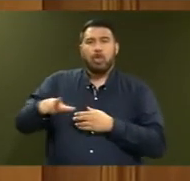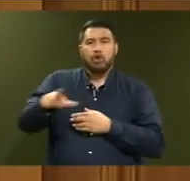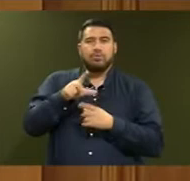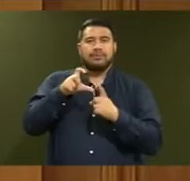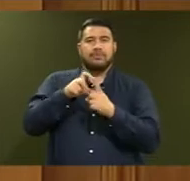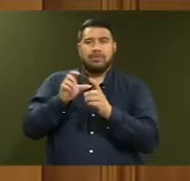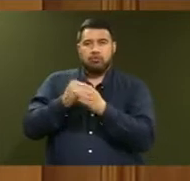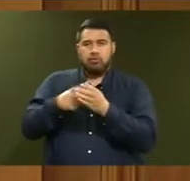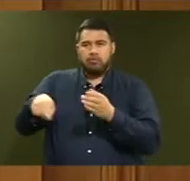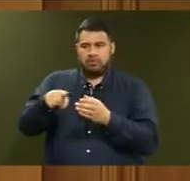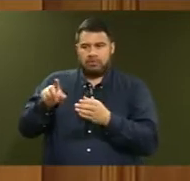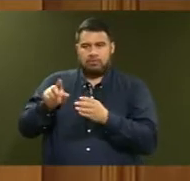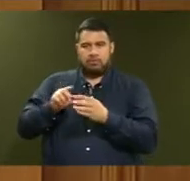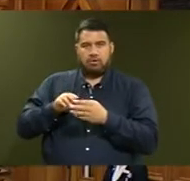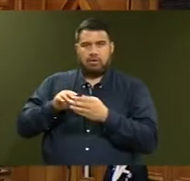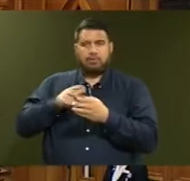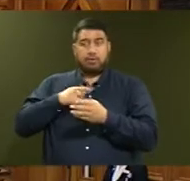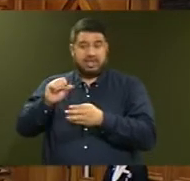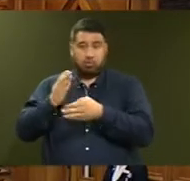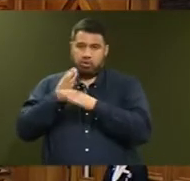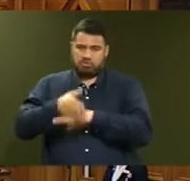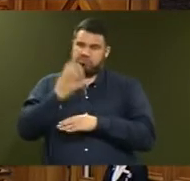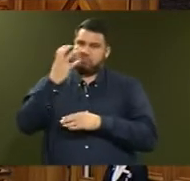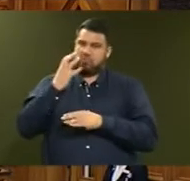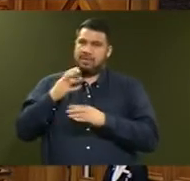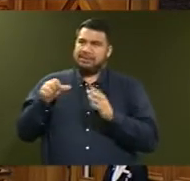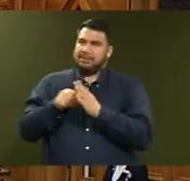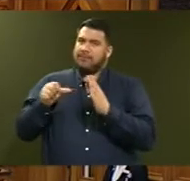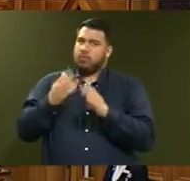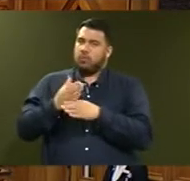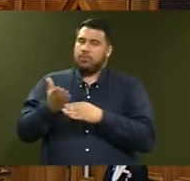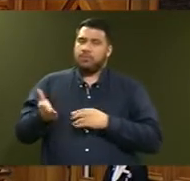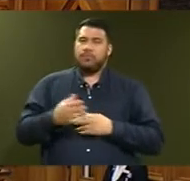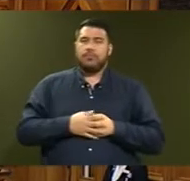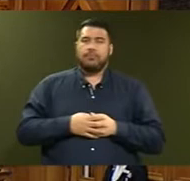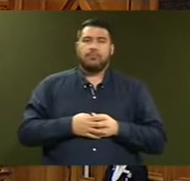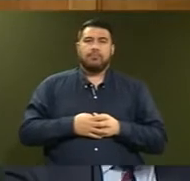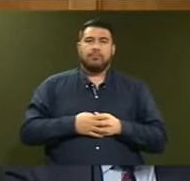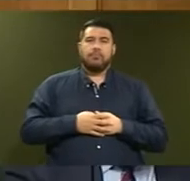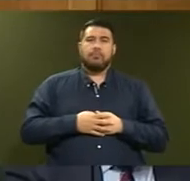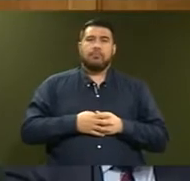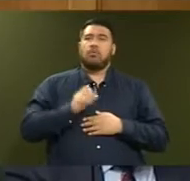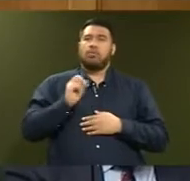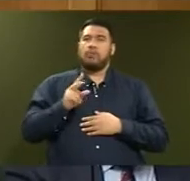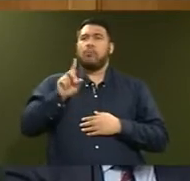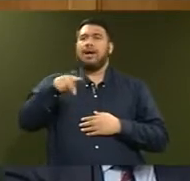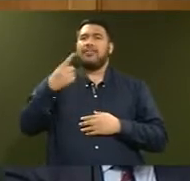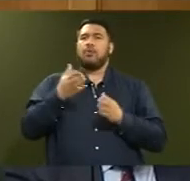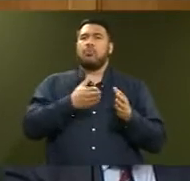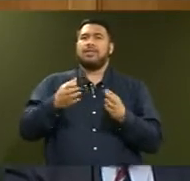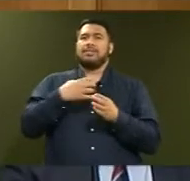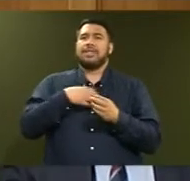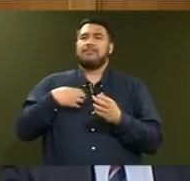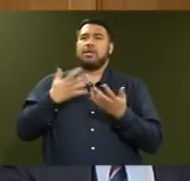who work tirelessly, often under tough conditions. Supplementary. What other measures has the Government